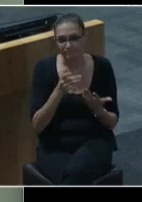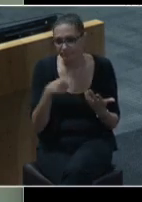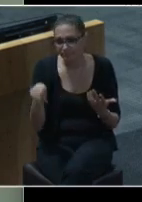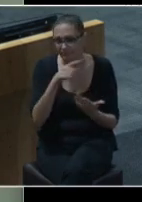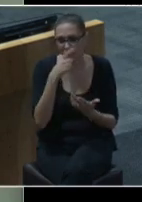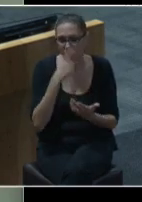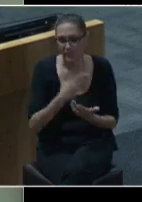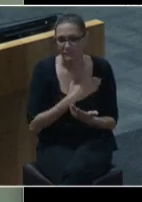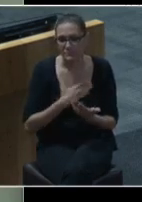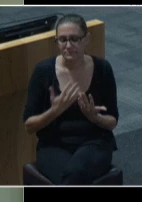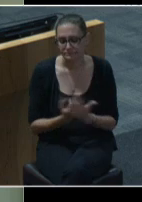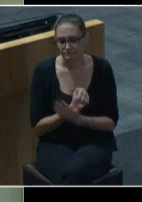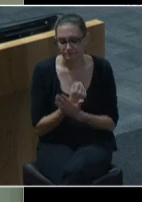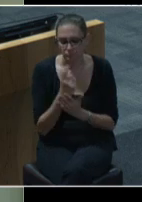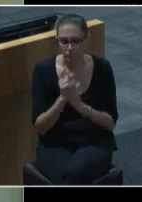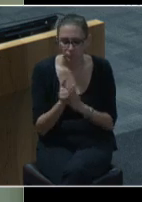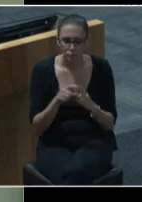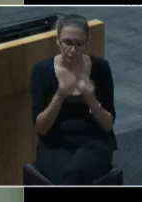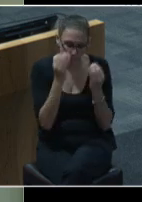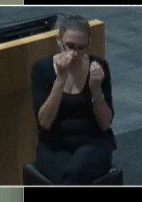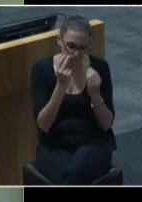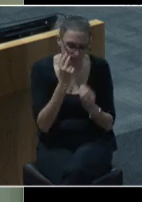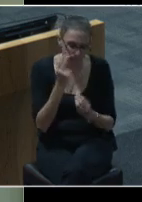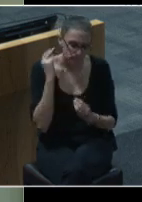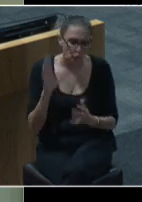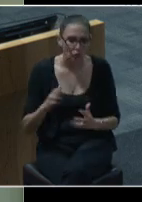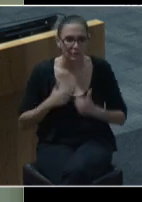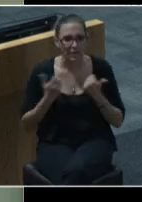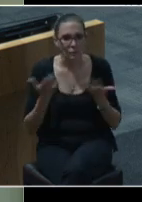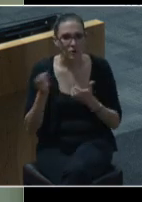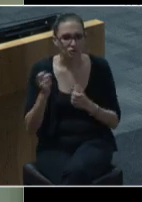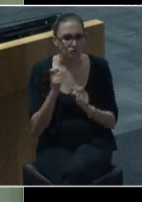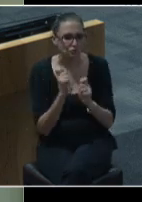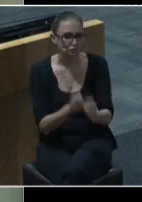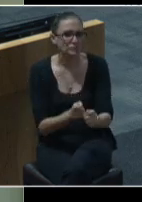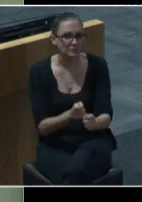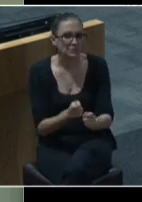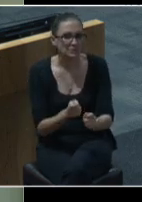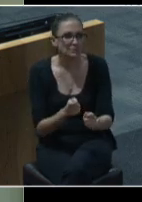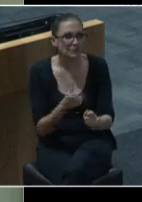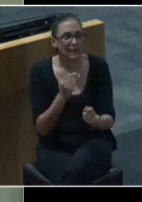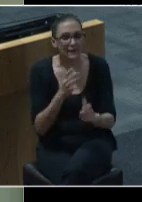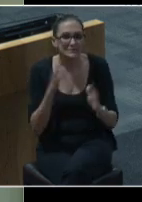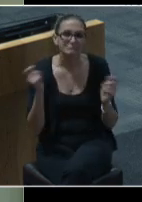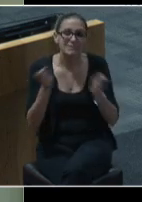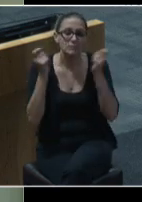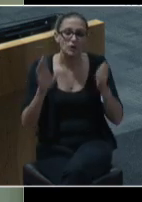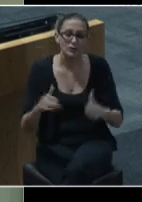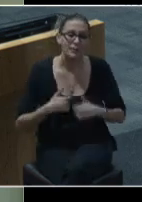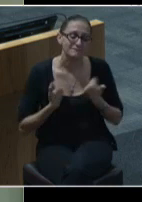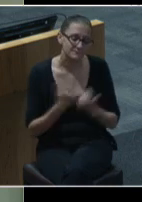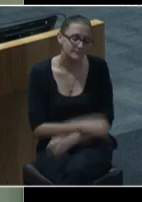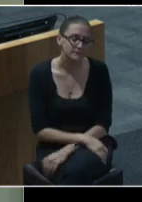to take a moment to reflect on her life and what she contributed and celebrate her life.